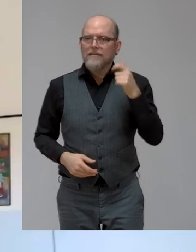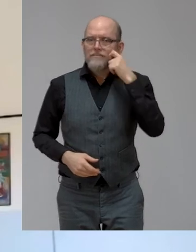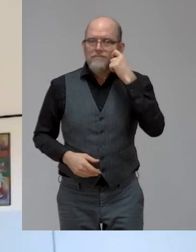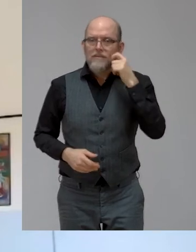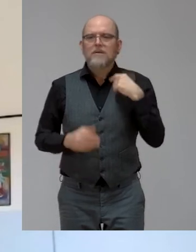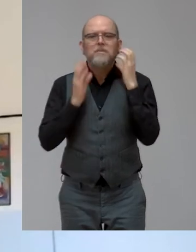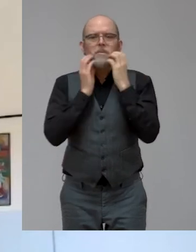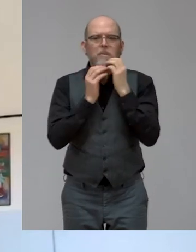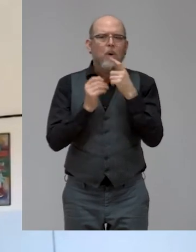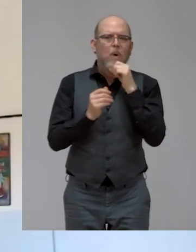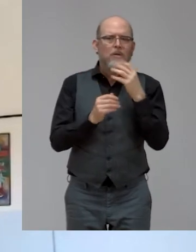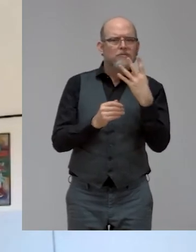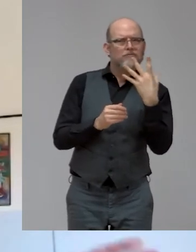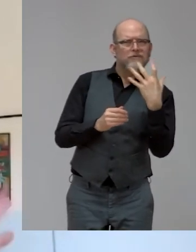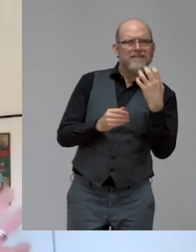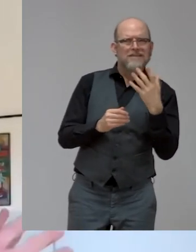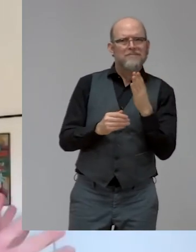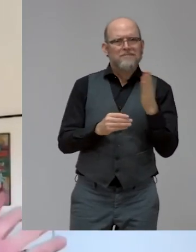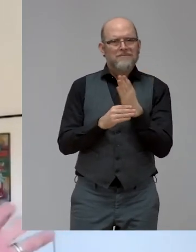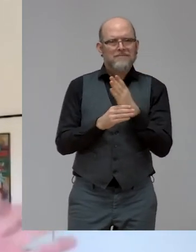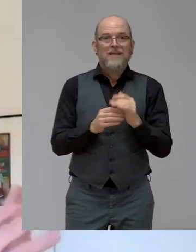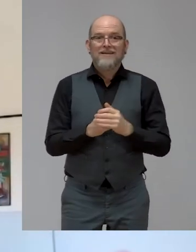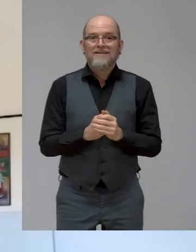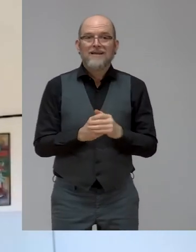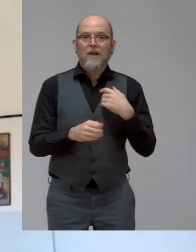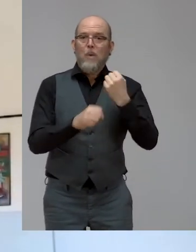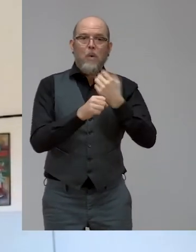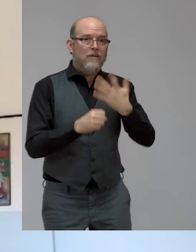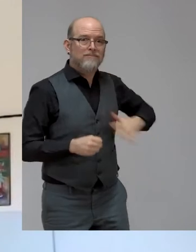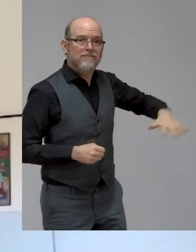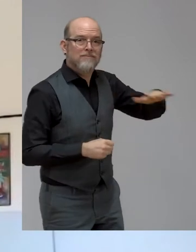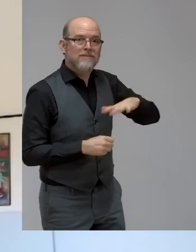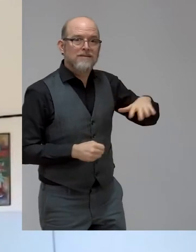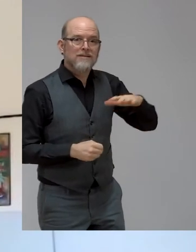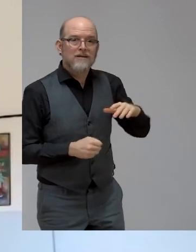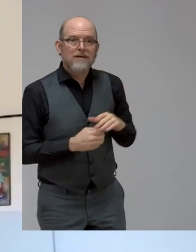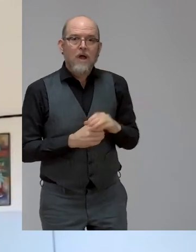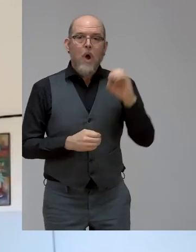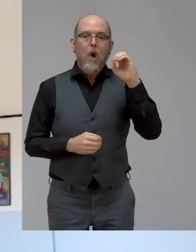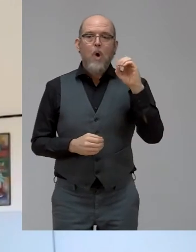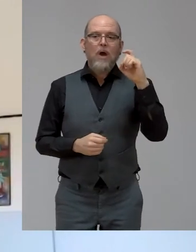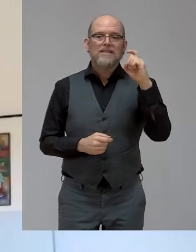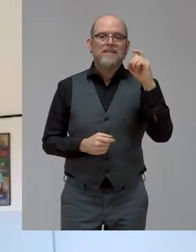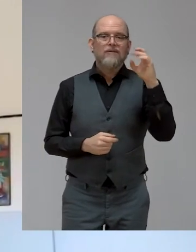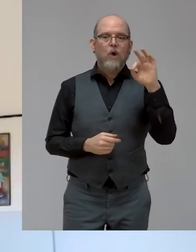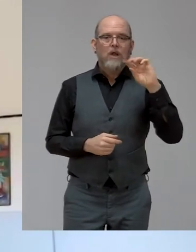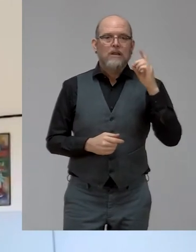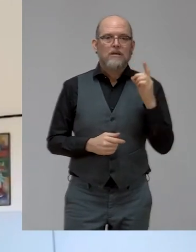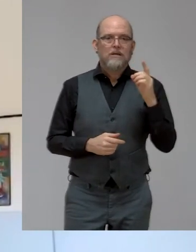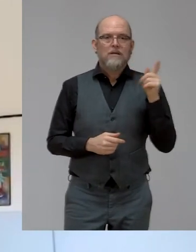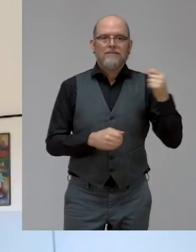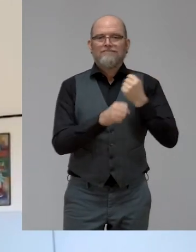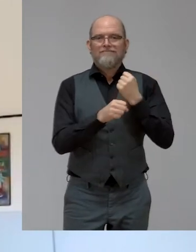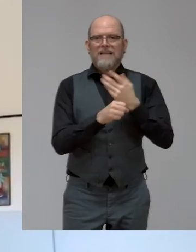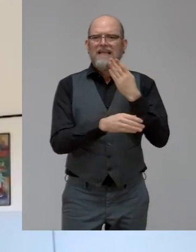speaking to you from my office here in Oxford and I have an array of disability art behind me, which is a big passion of mine. Uh, okay. So